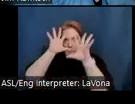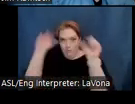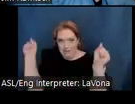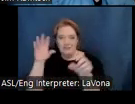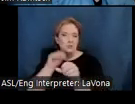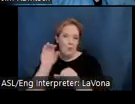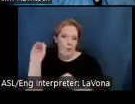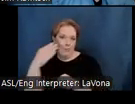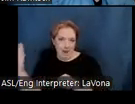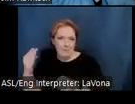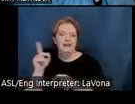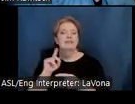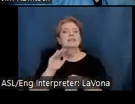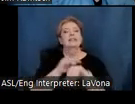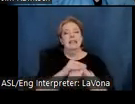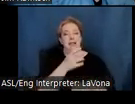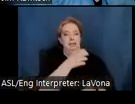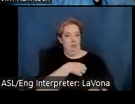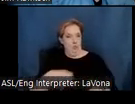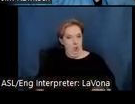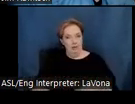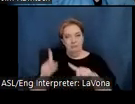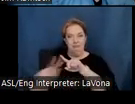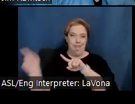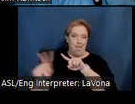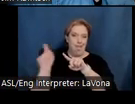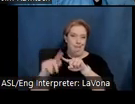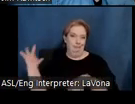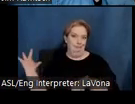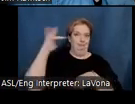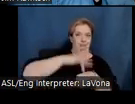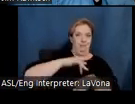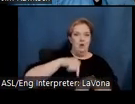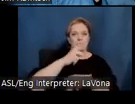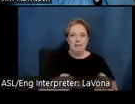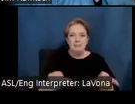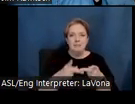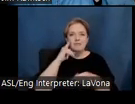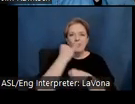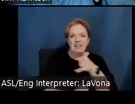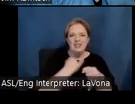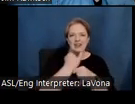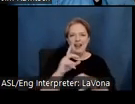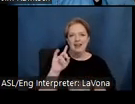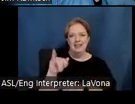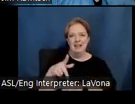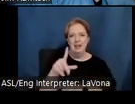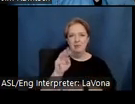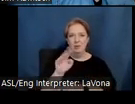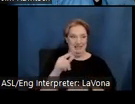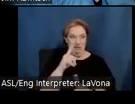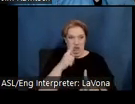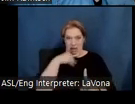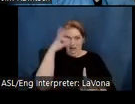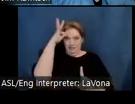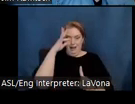been hosted at this locus of international diplomacy, which I knew nothing about. And by the way, Frank Sinatra also